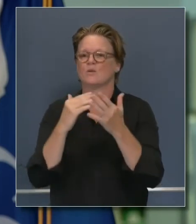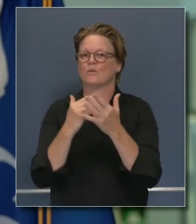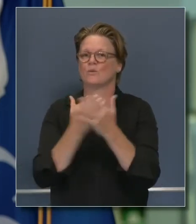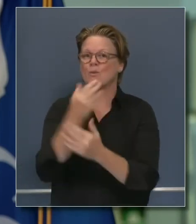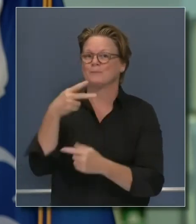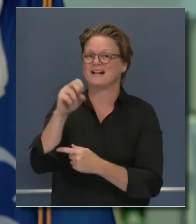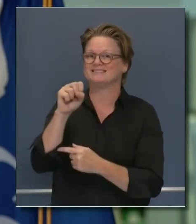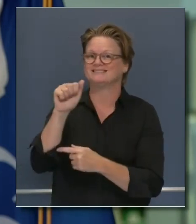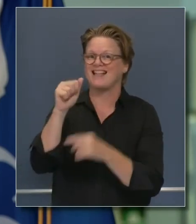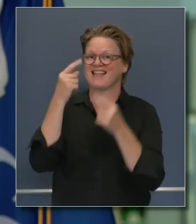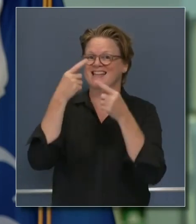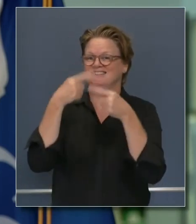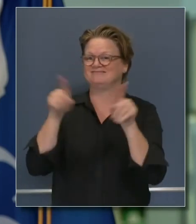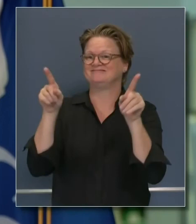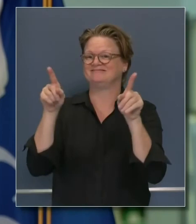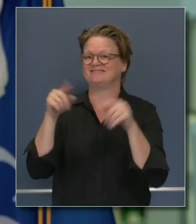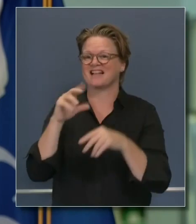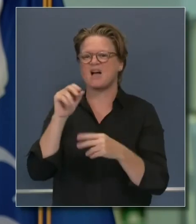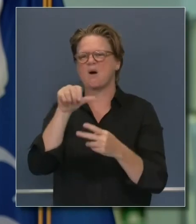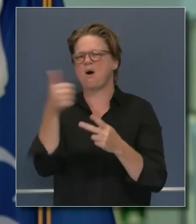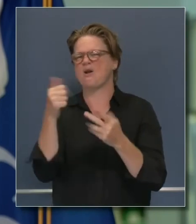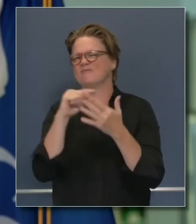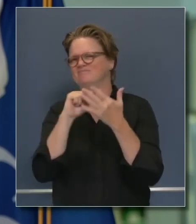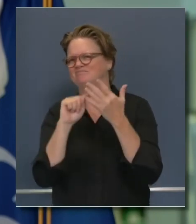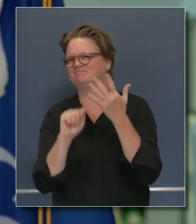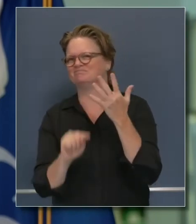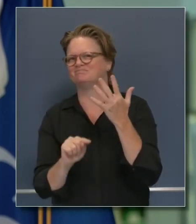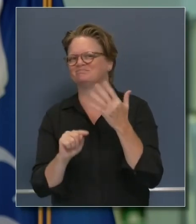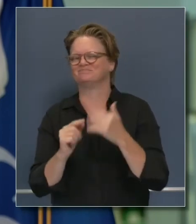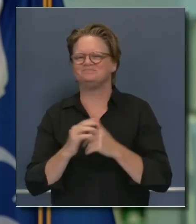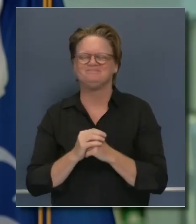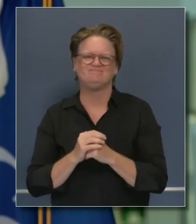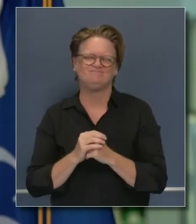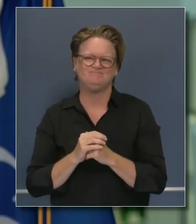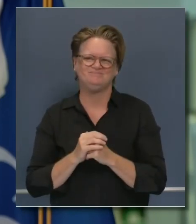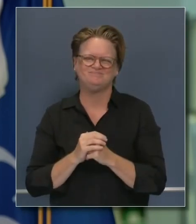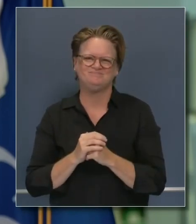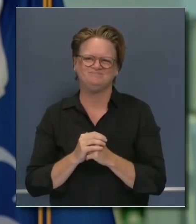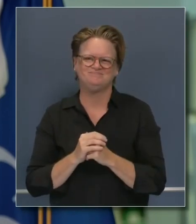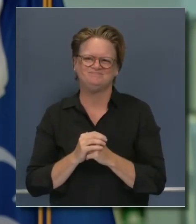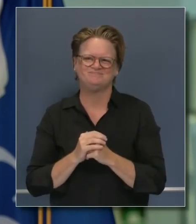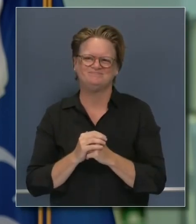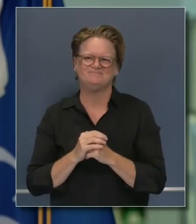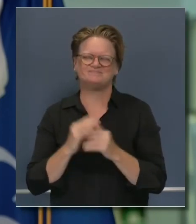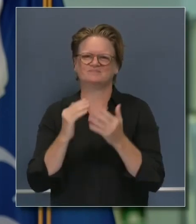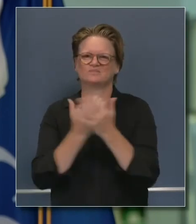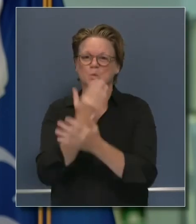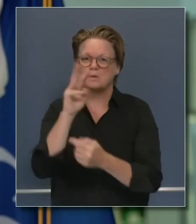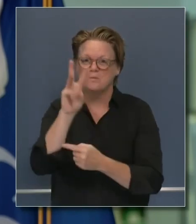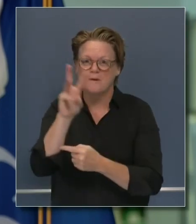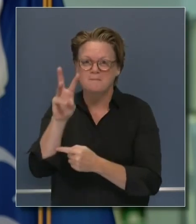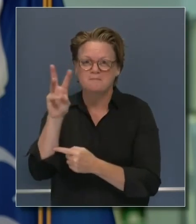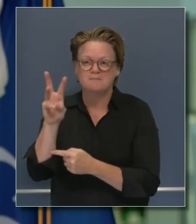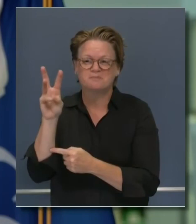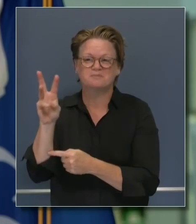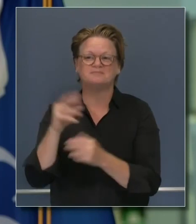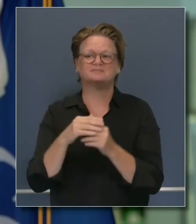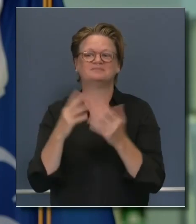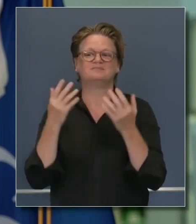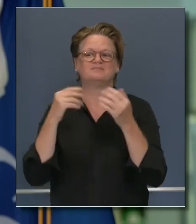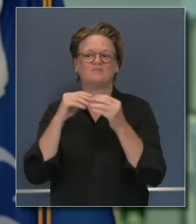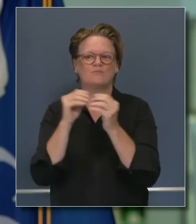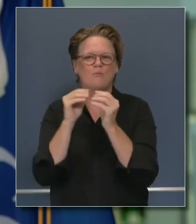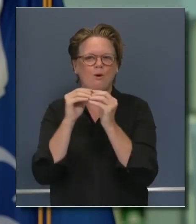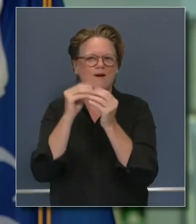series of other steps and points of contact and access to information, new website, all again on Friday.